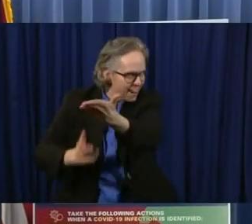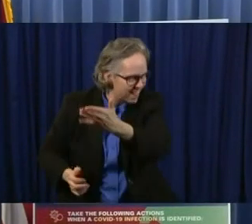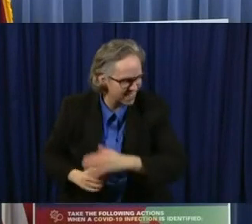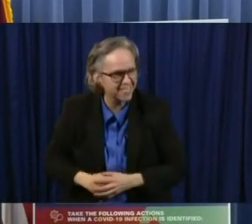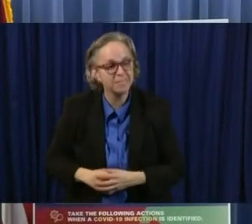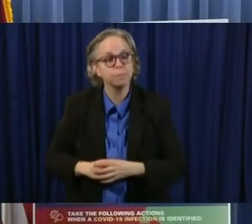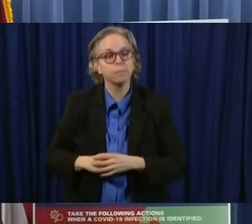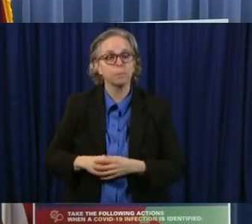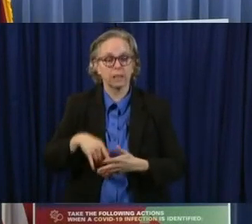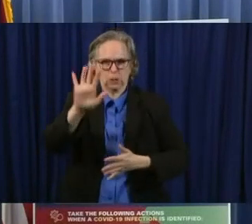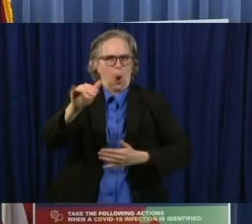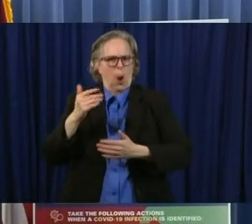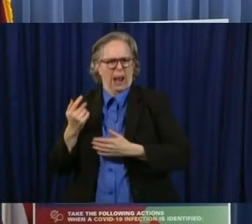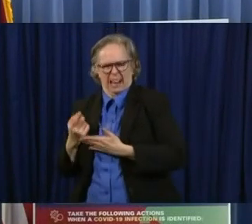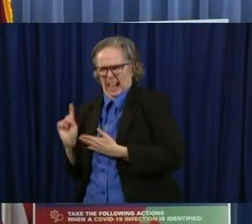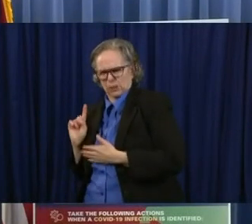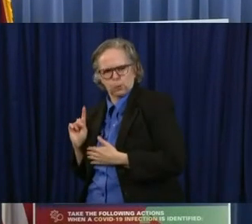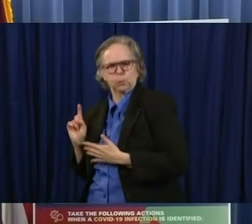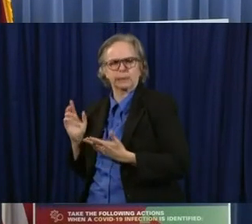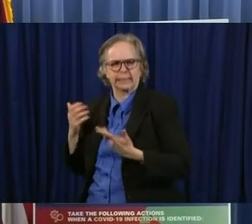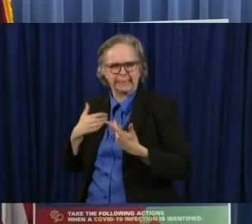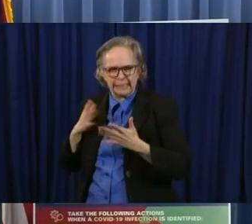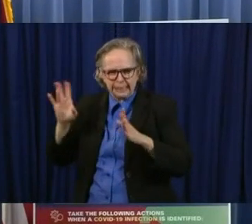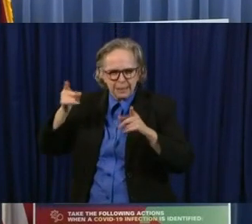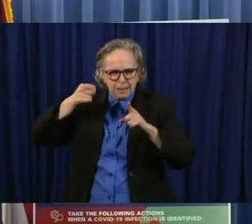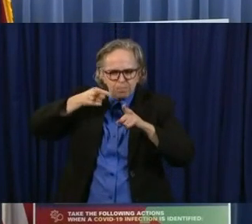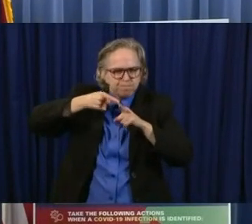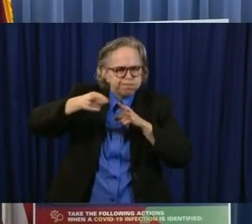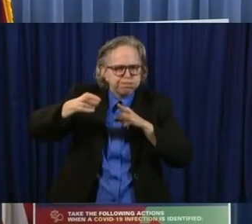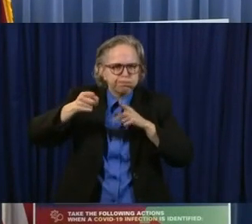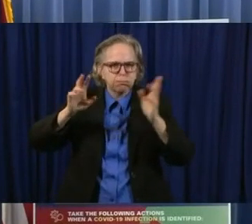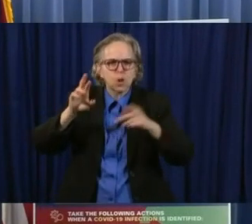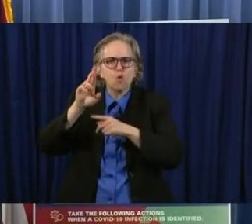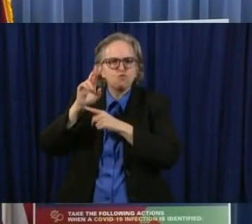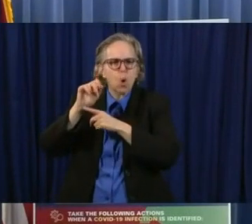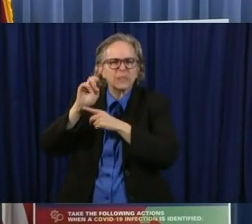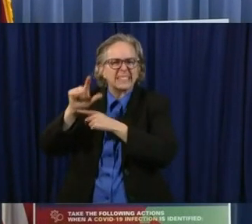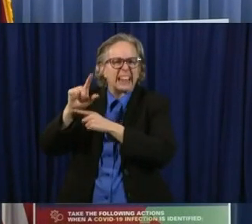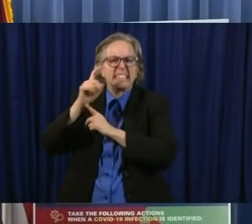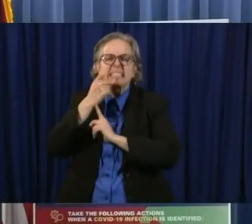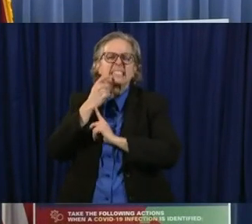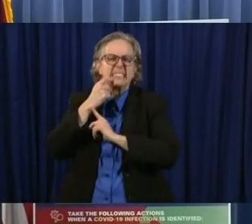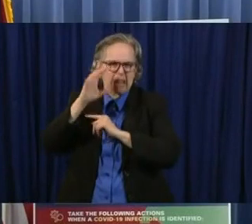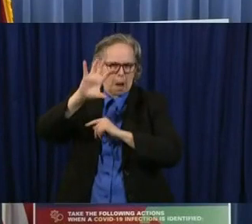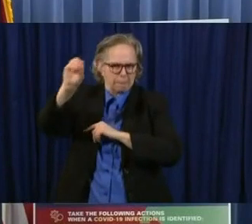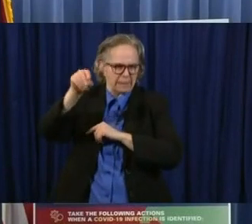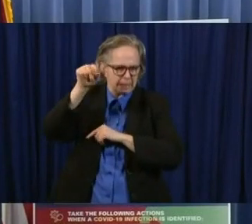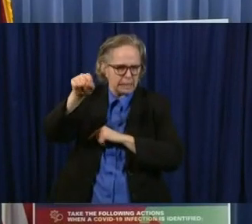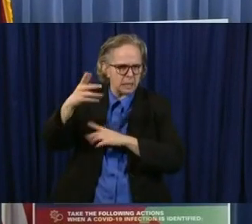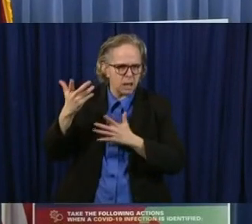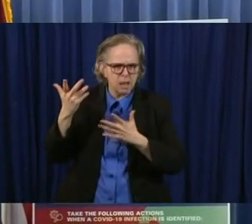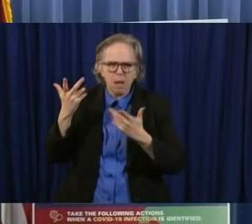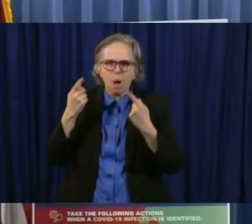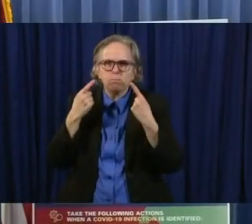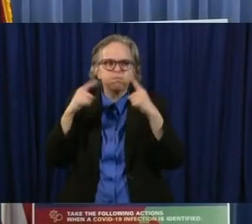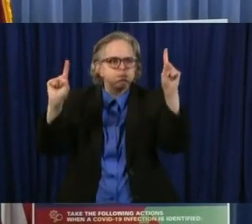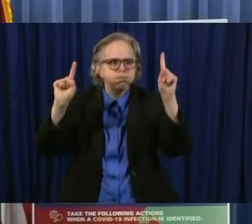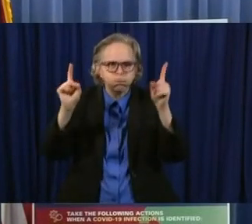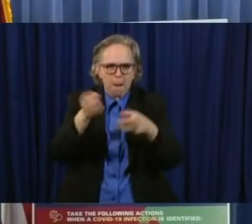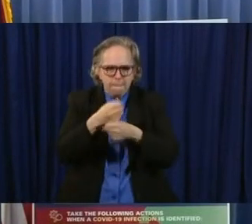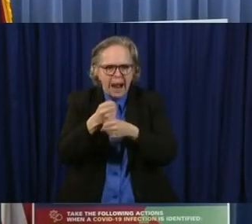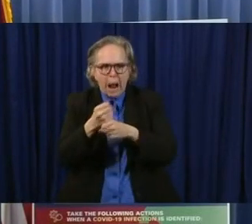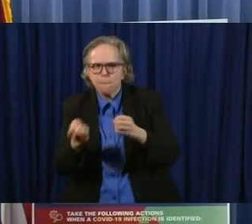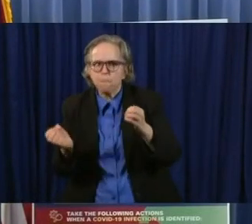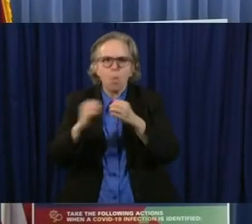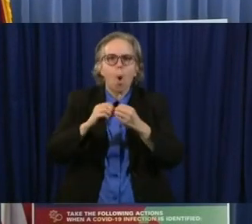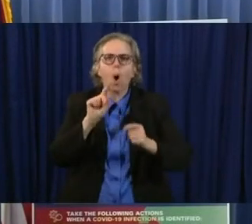Now we have come up with the method to consistently make a lot more swabs every single